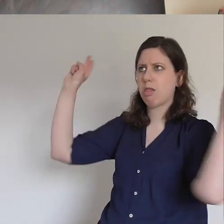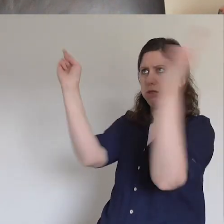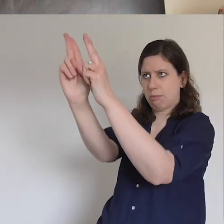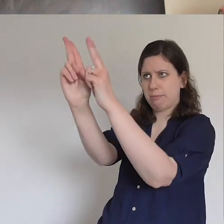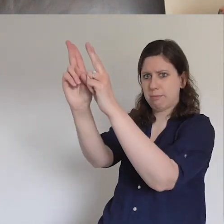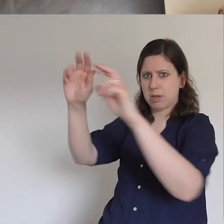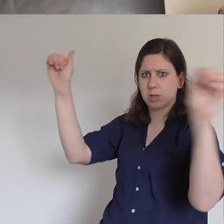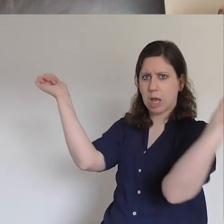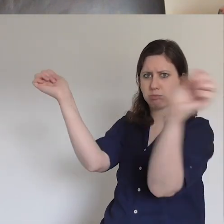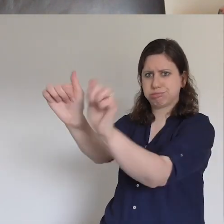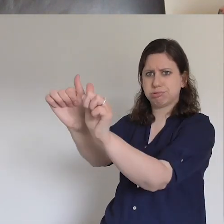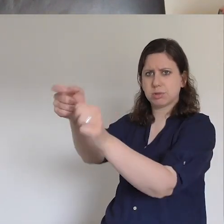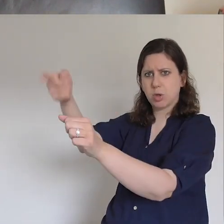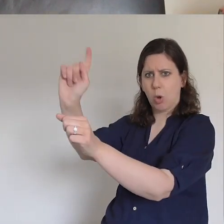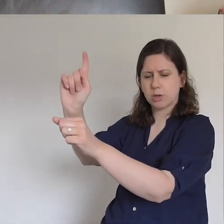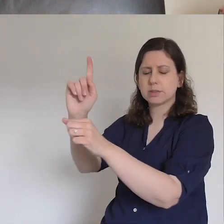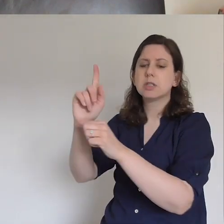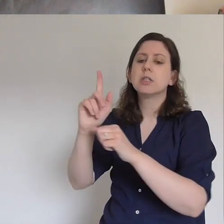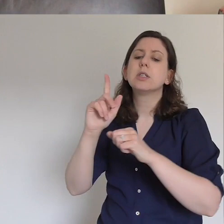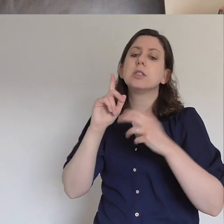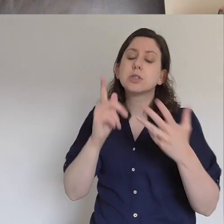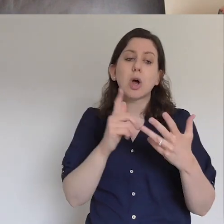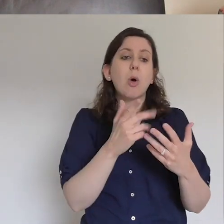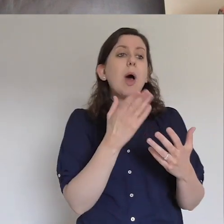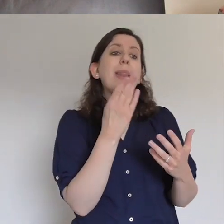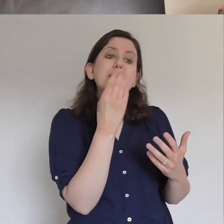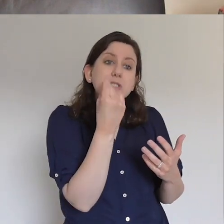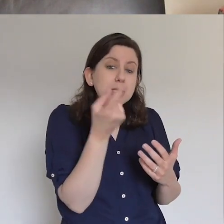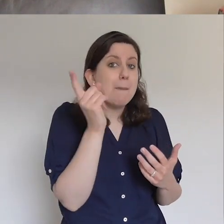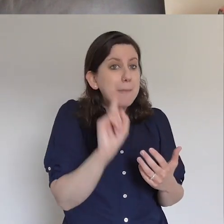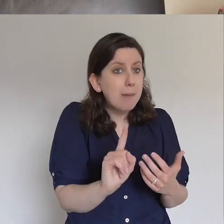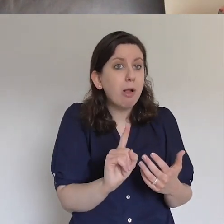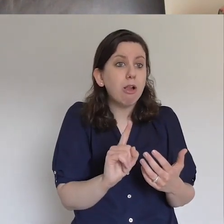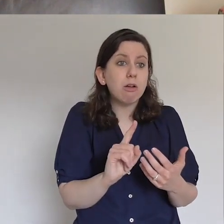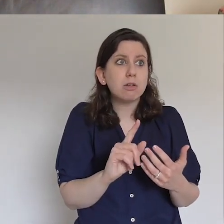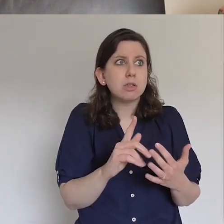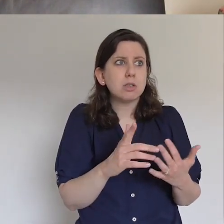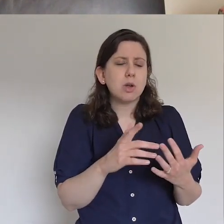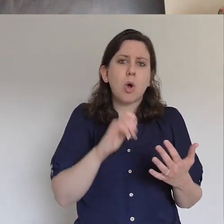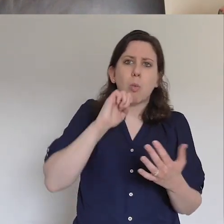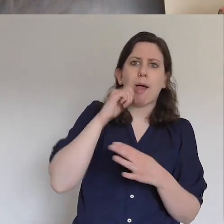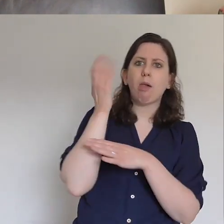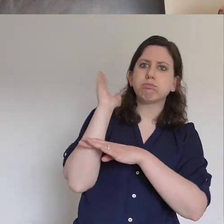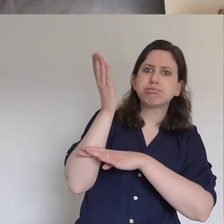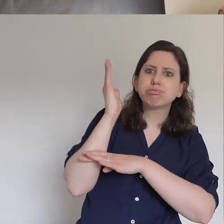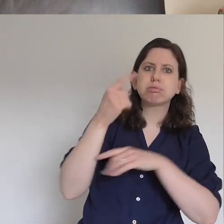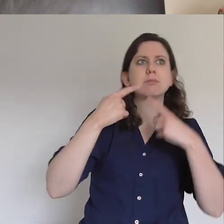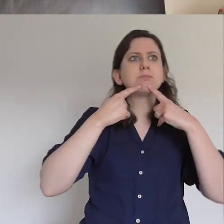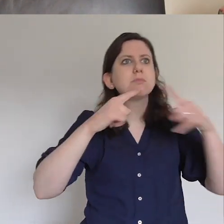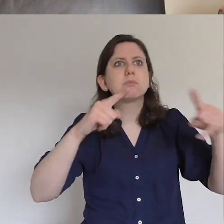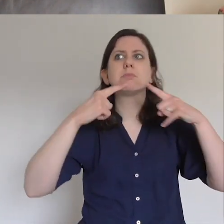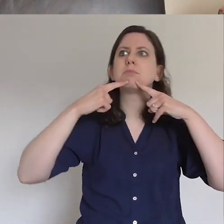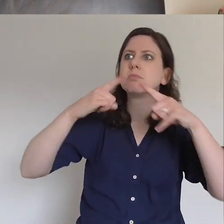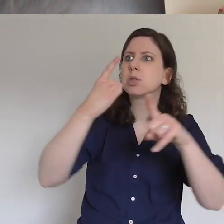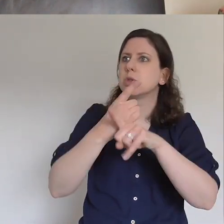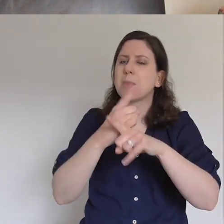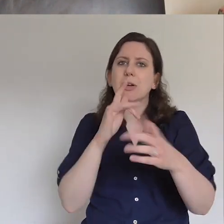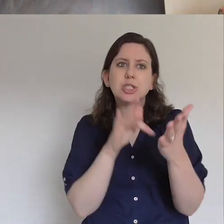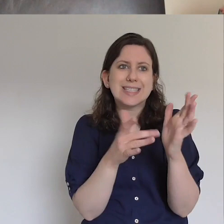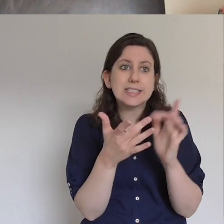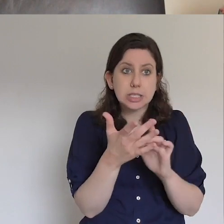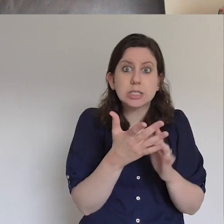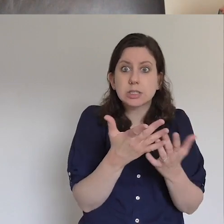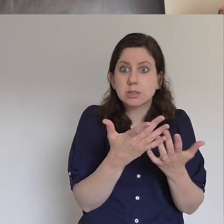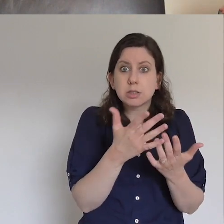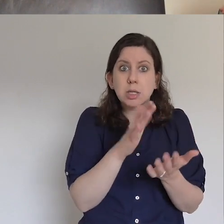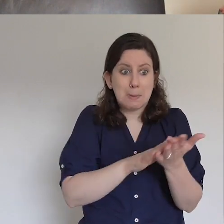Some people are good at getting into trouble. Some people aren't so good at getting into trouble. But the apostles get into trouble because God's doing so much and the authorities don't know what to do.